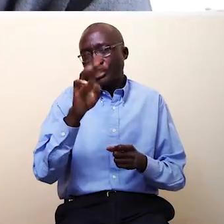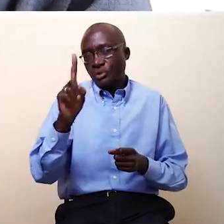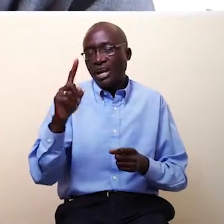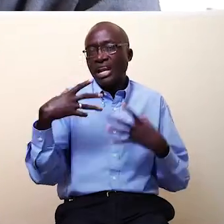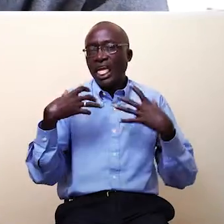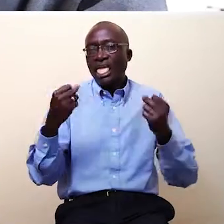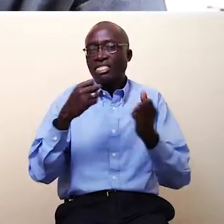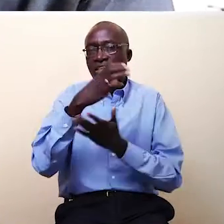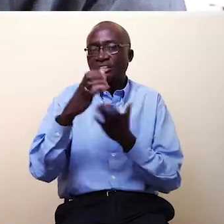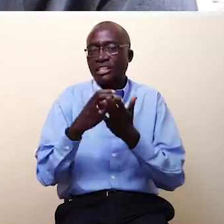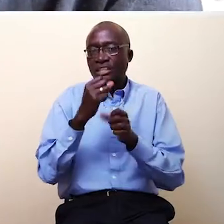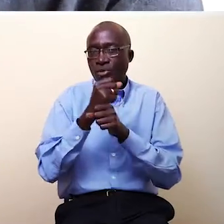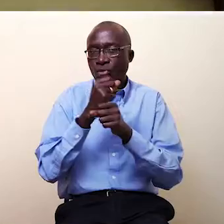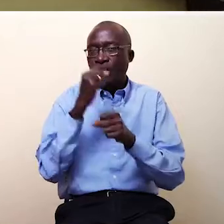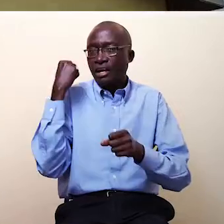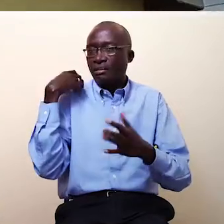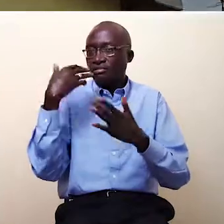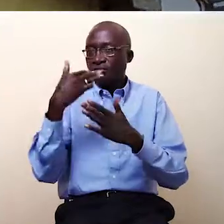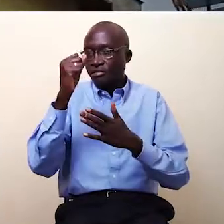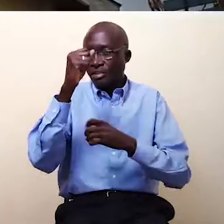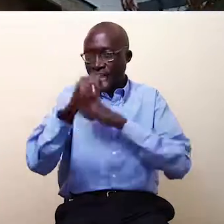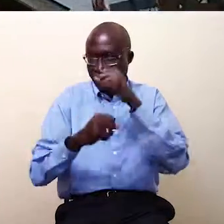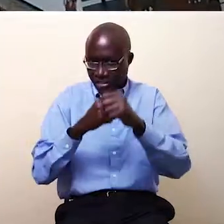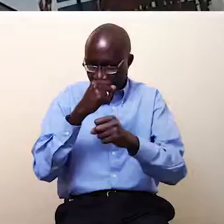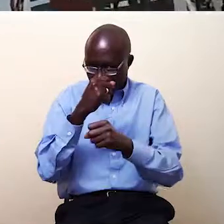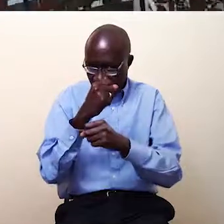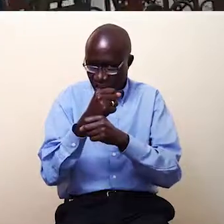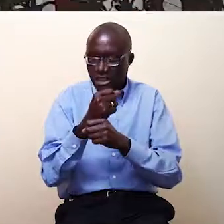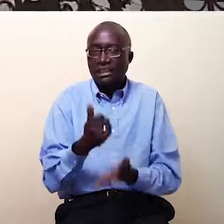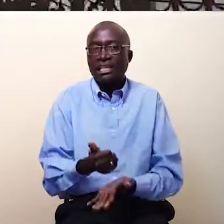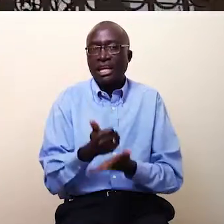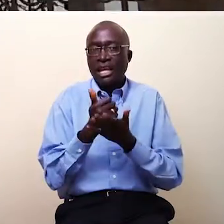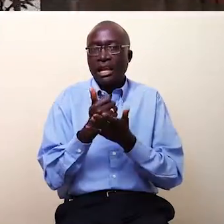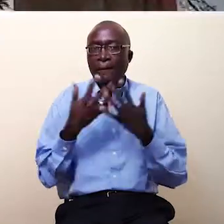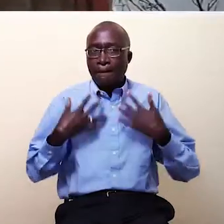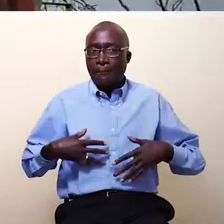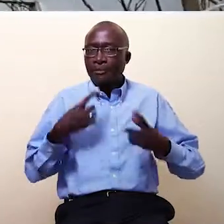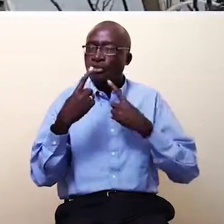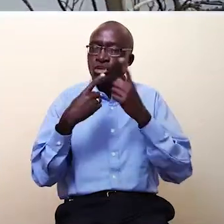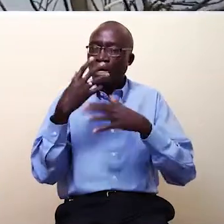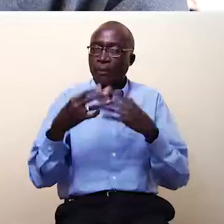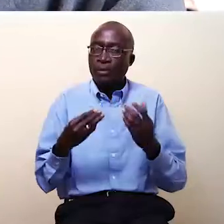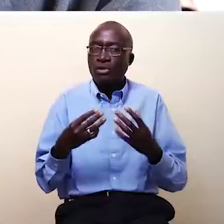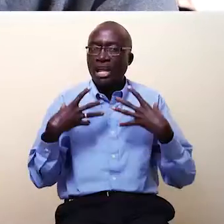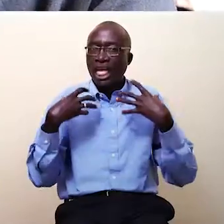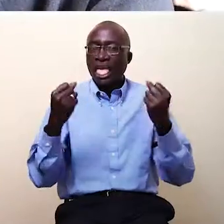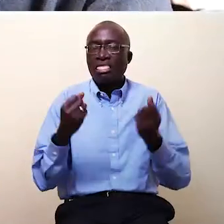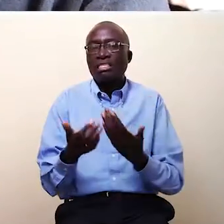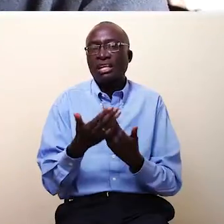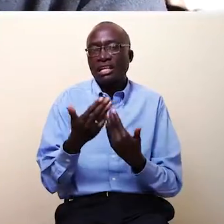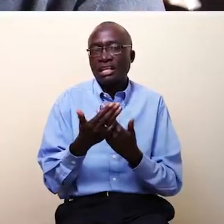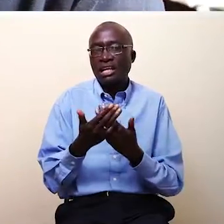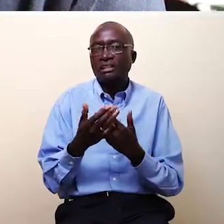for about five years. I've working on the 41 about years. Health for helping me to provide about health. I've on